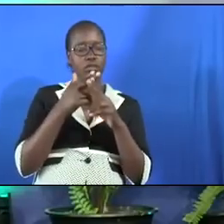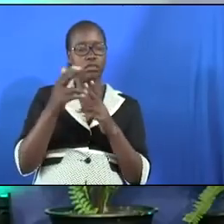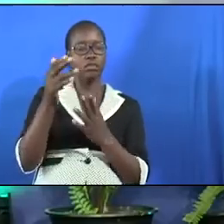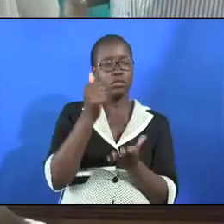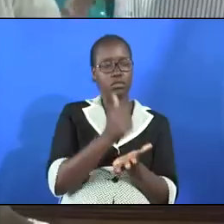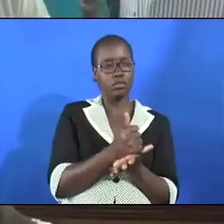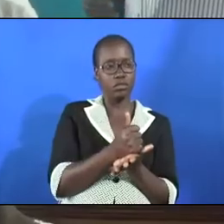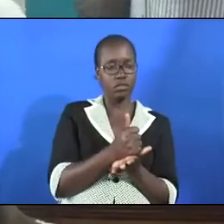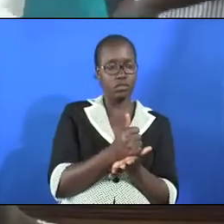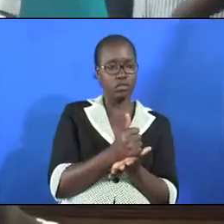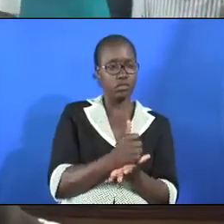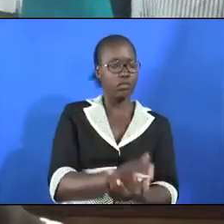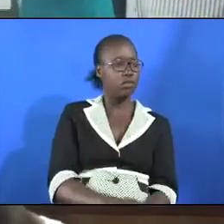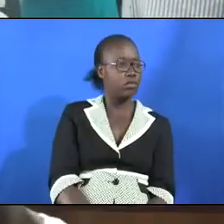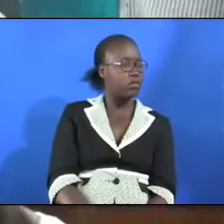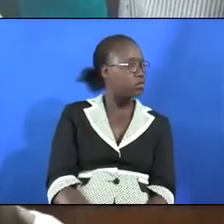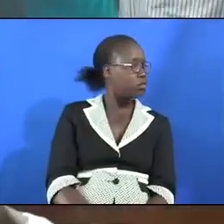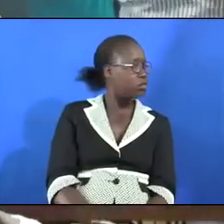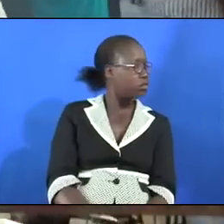Amen Amen